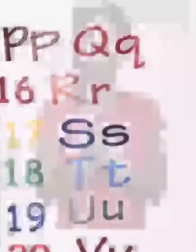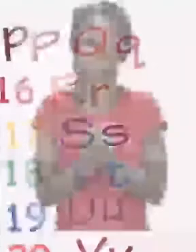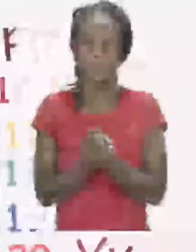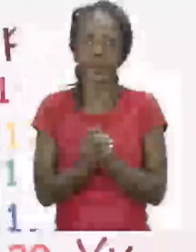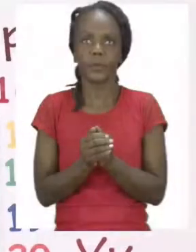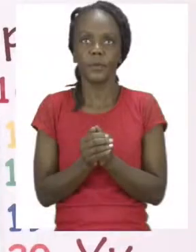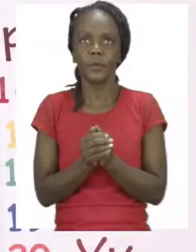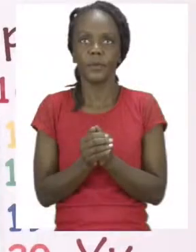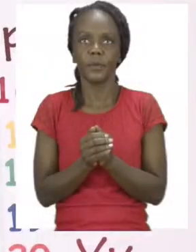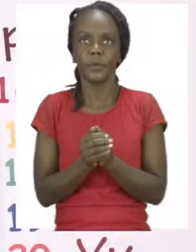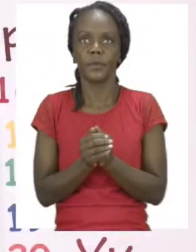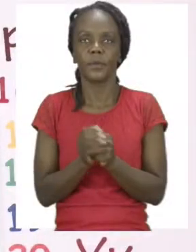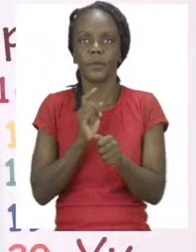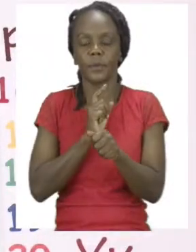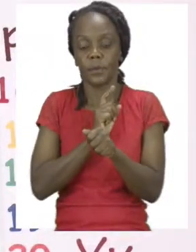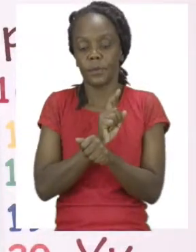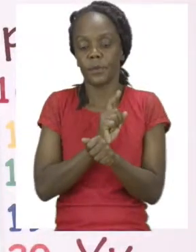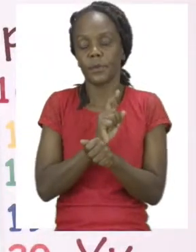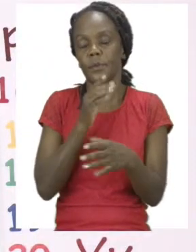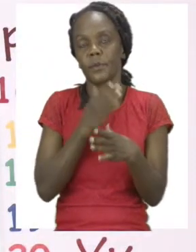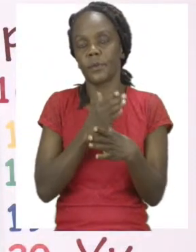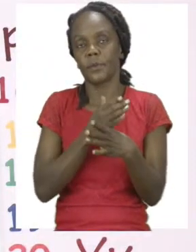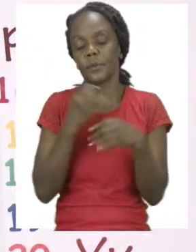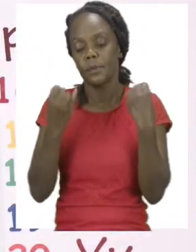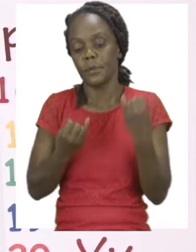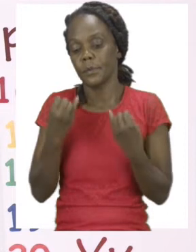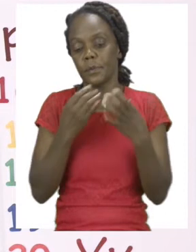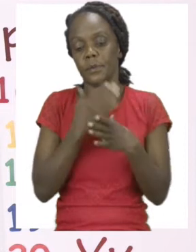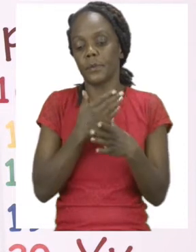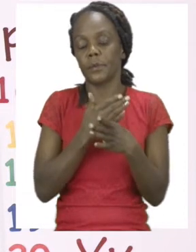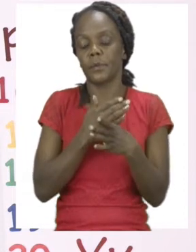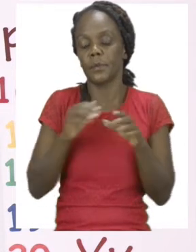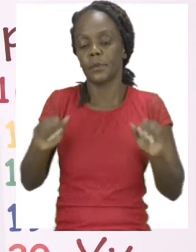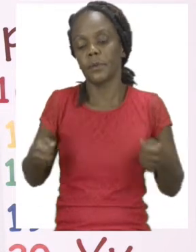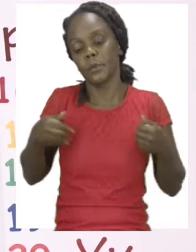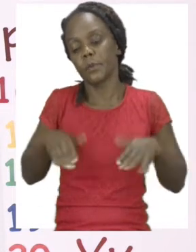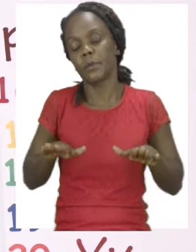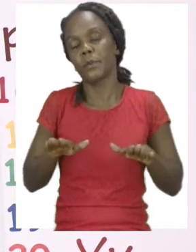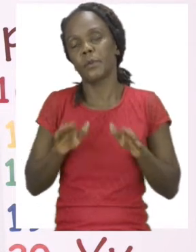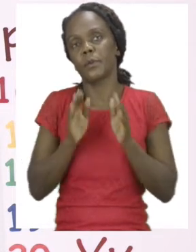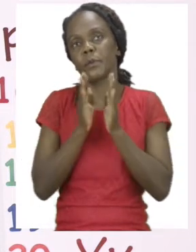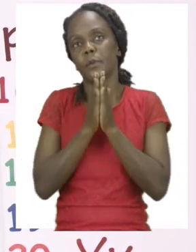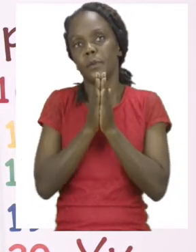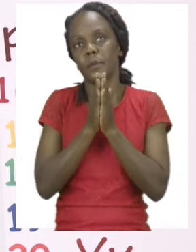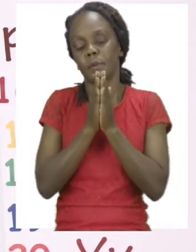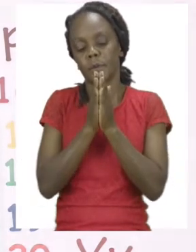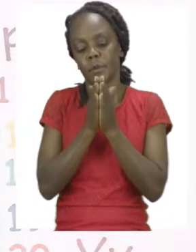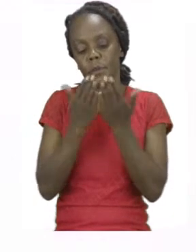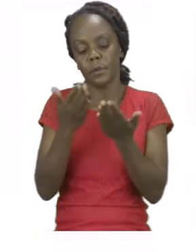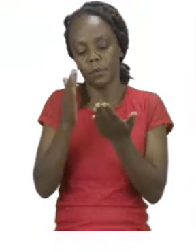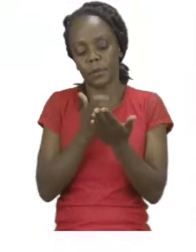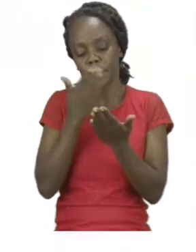For our first fun activity today, boys and girls, let's turn to page 17.